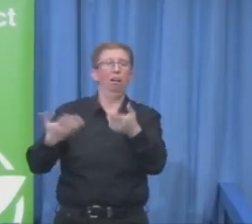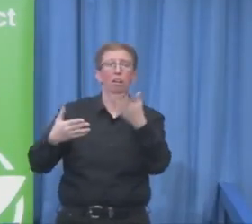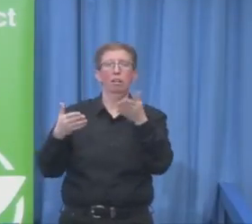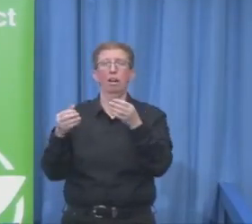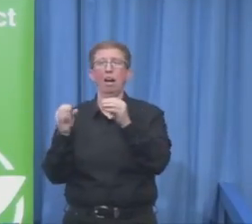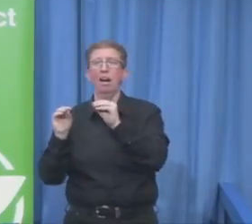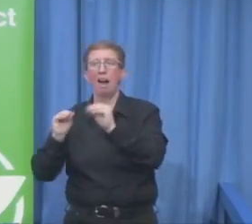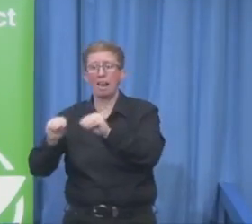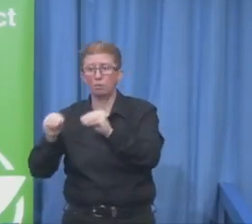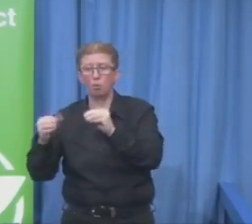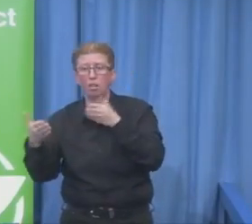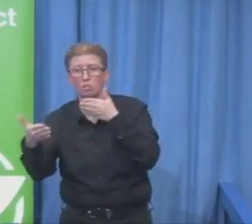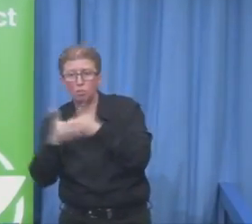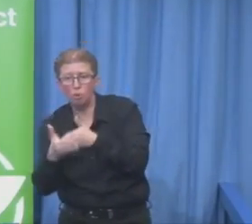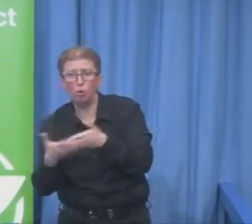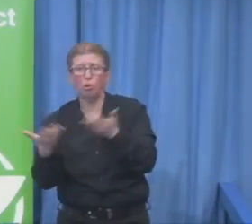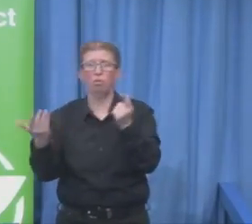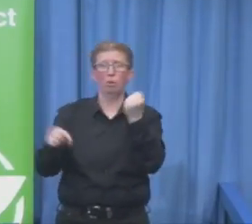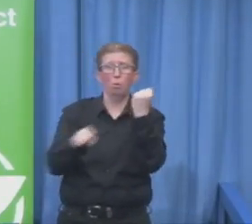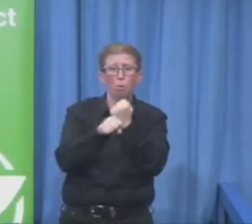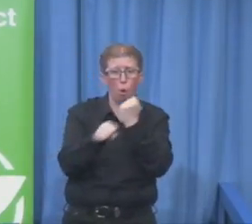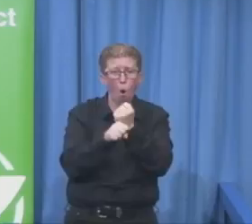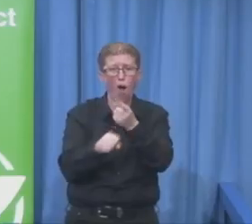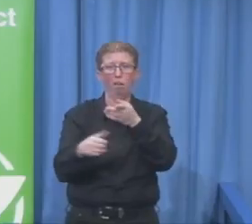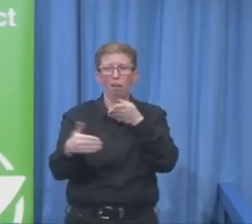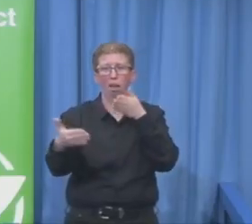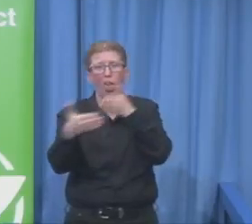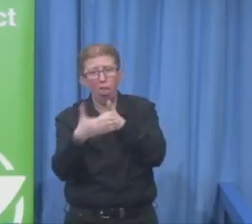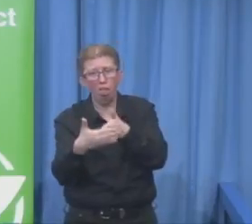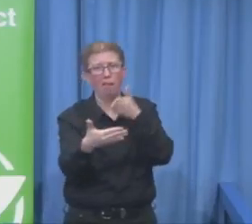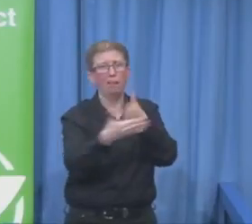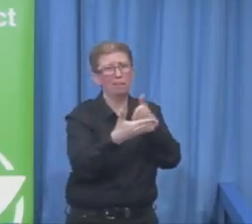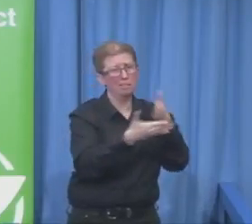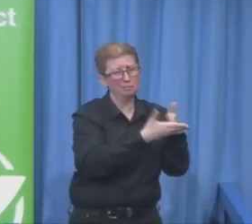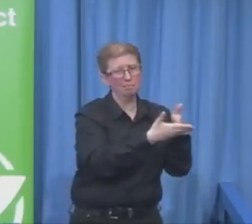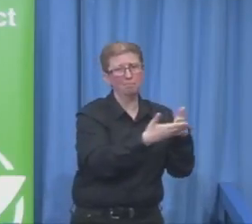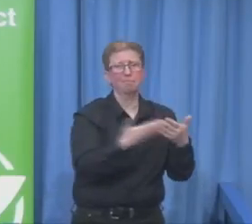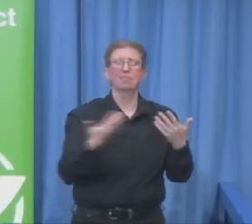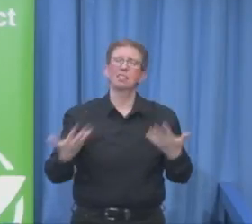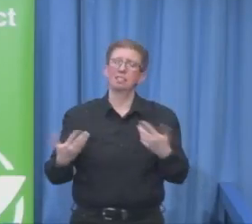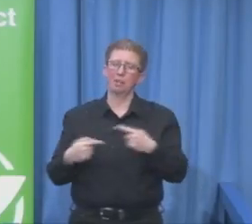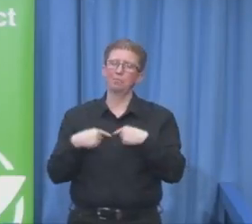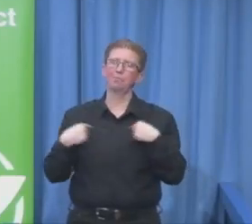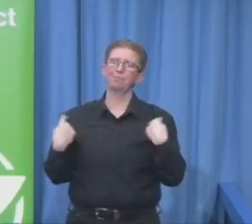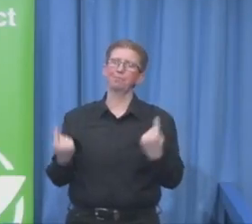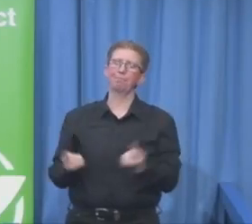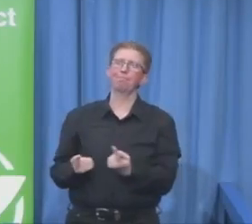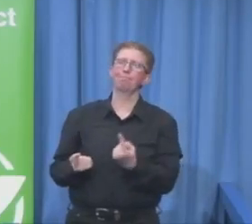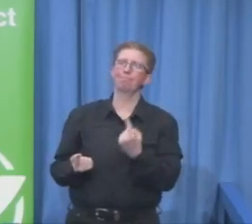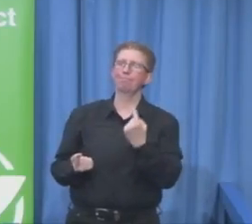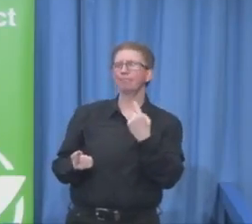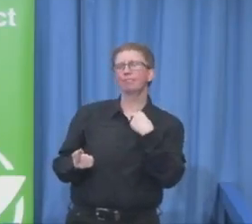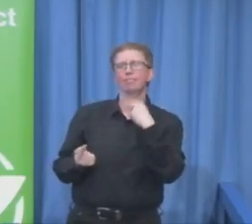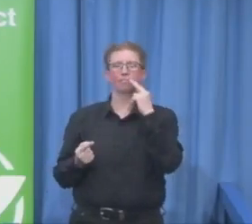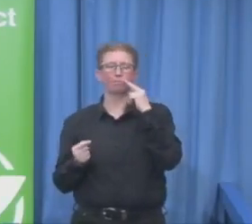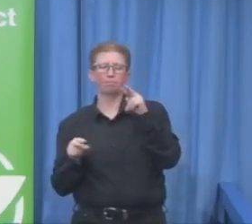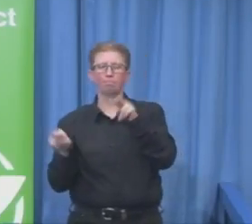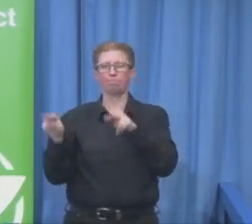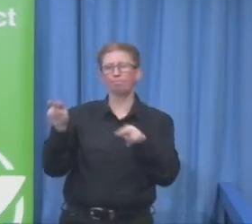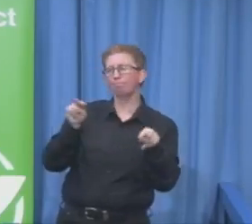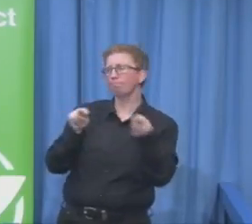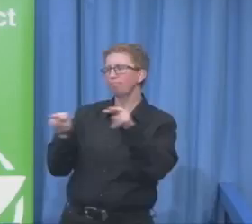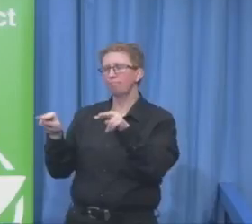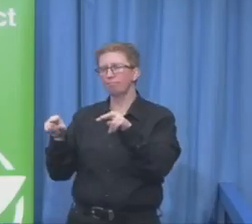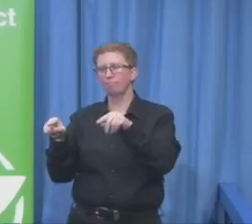psychological research in these areas, contributing to the inclusion of people with intellectual disabilities in